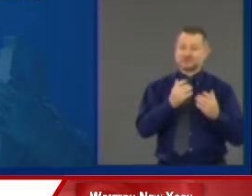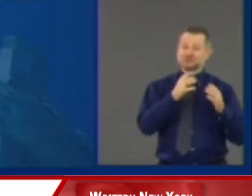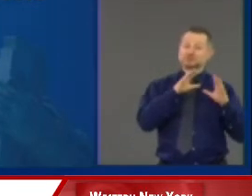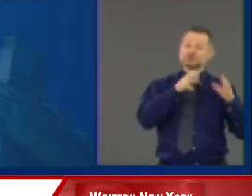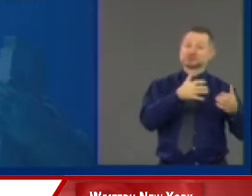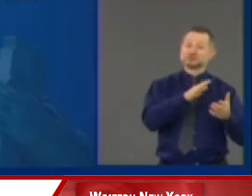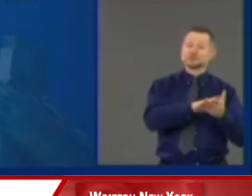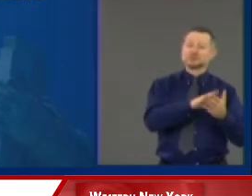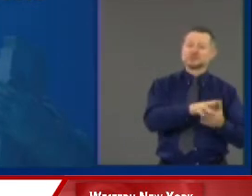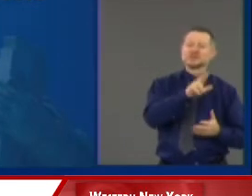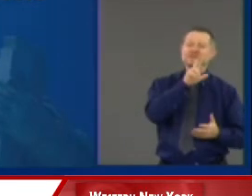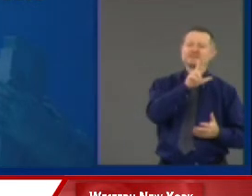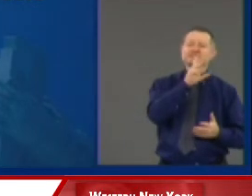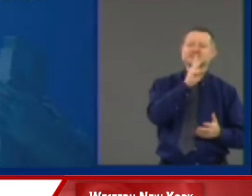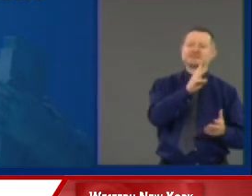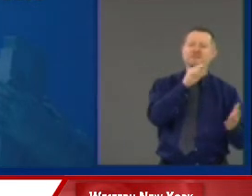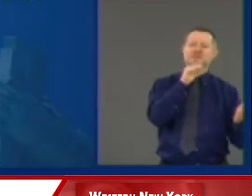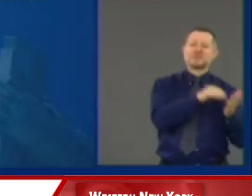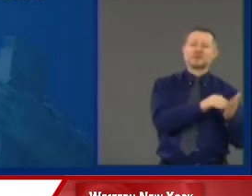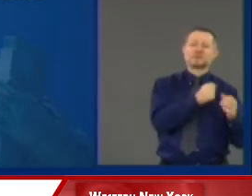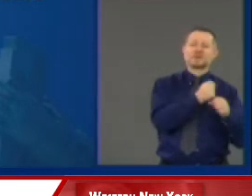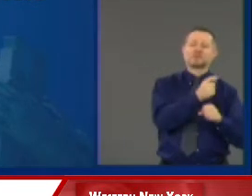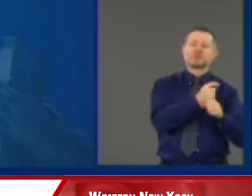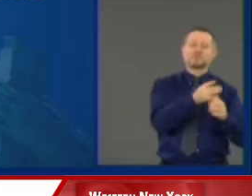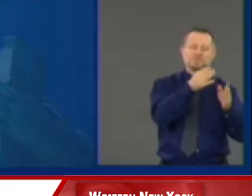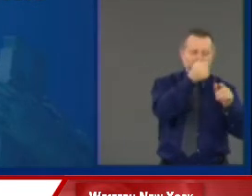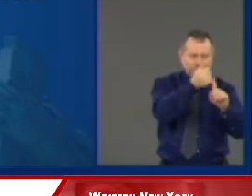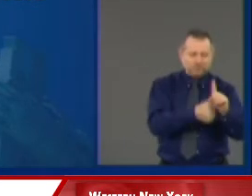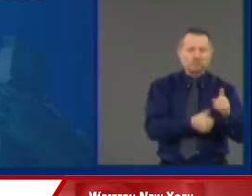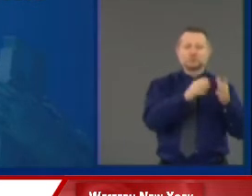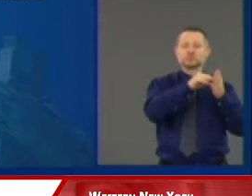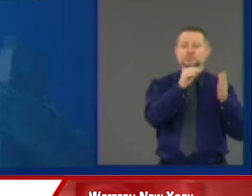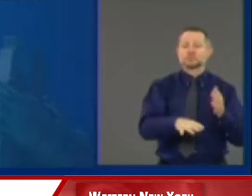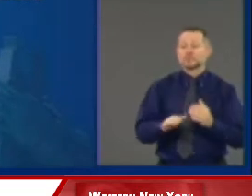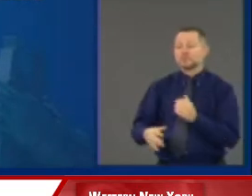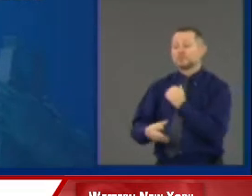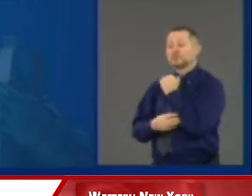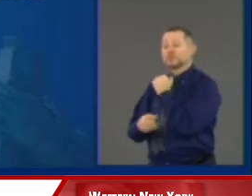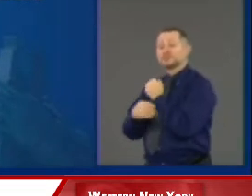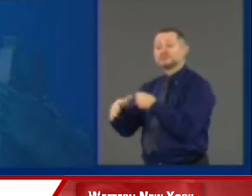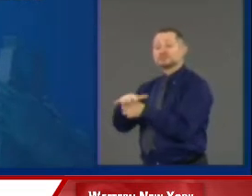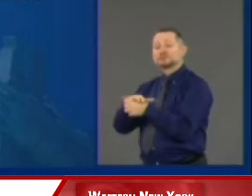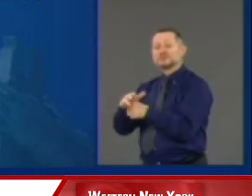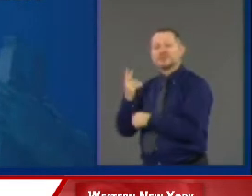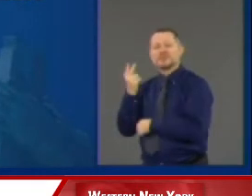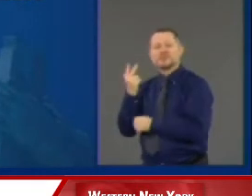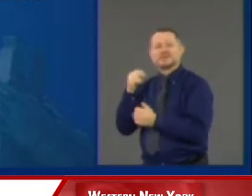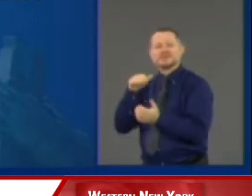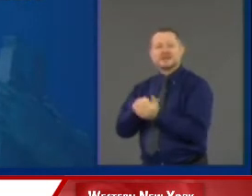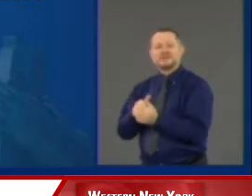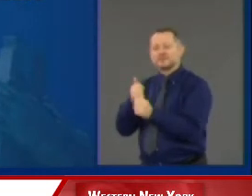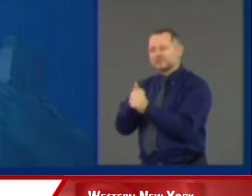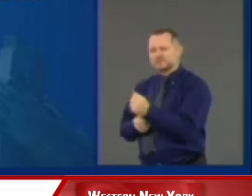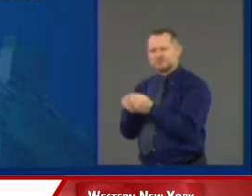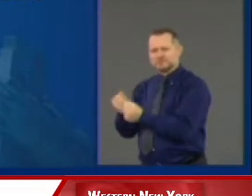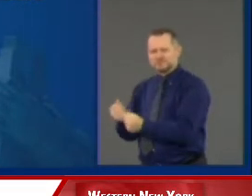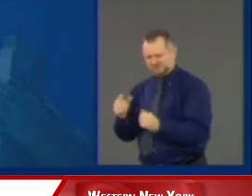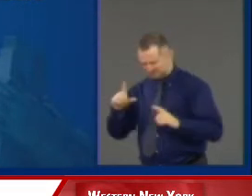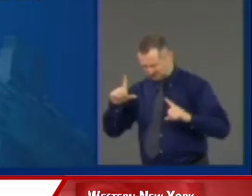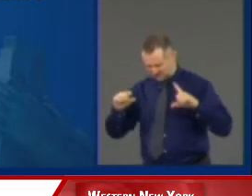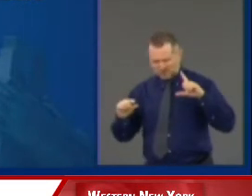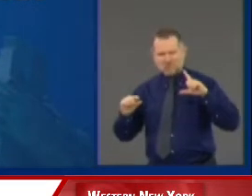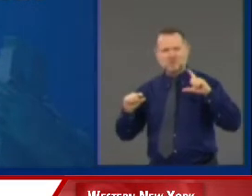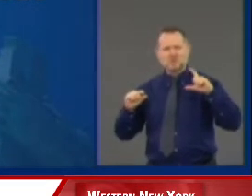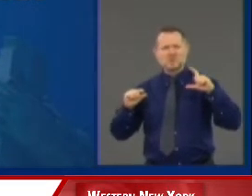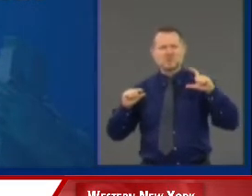$13,000 in a poor district. How do you justify that? If anything, the